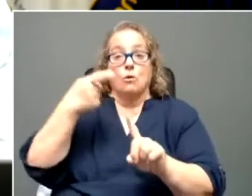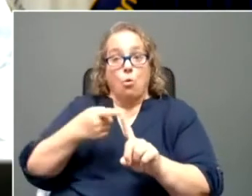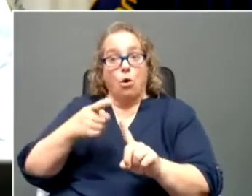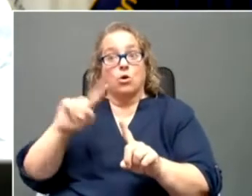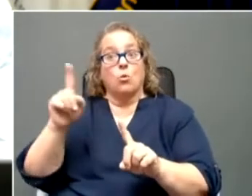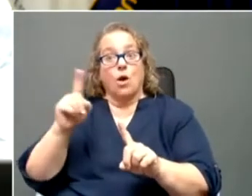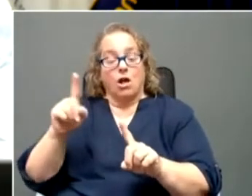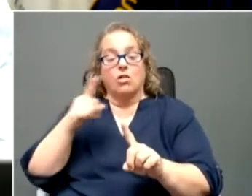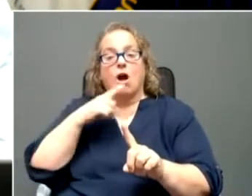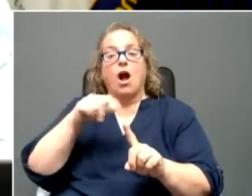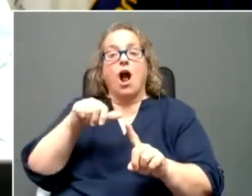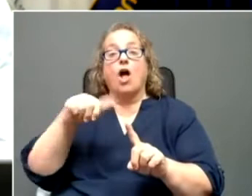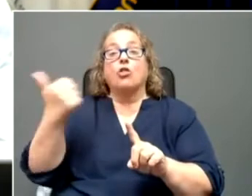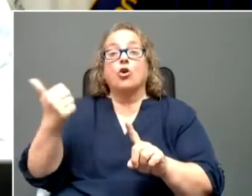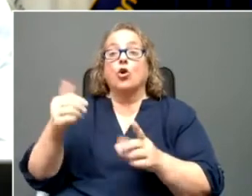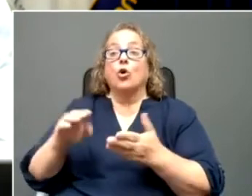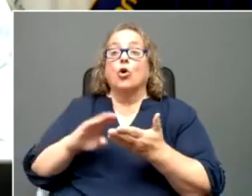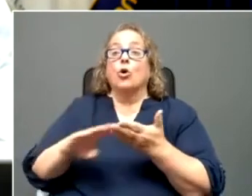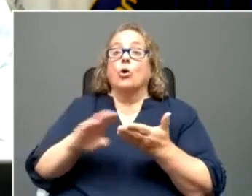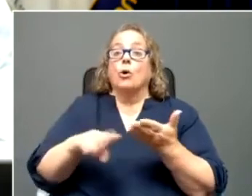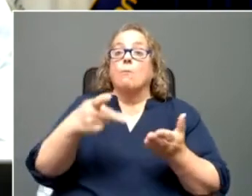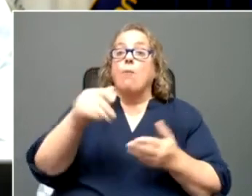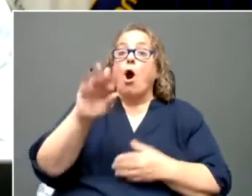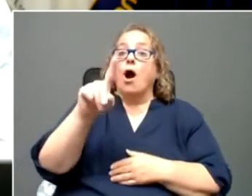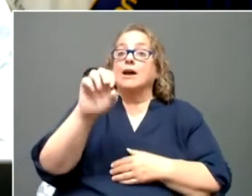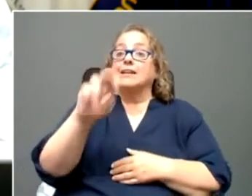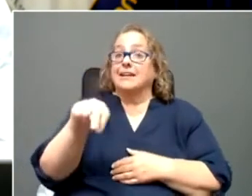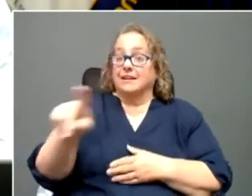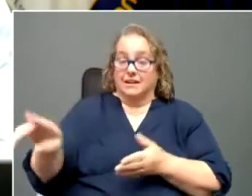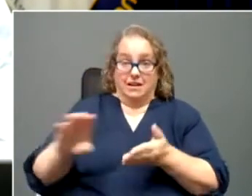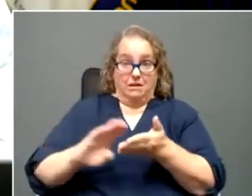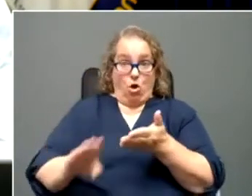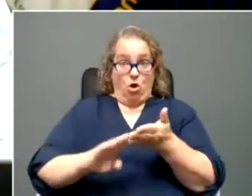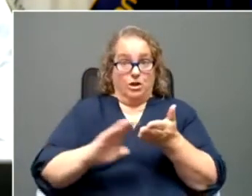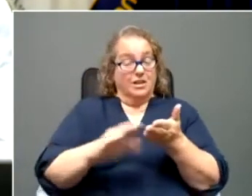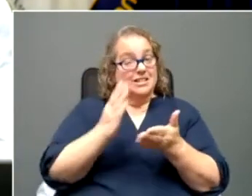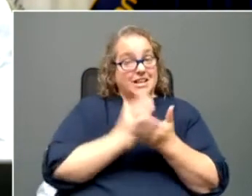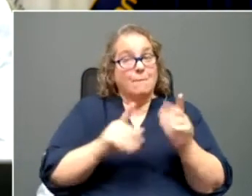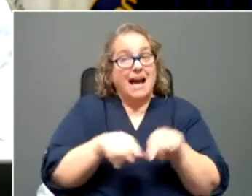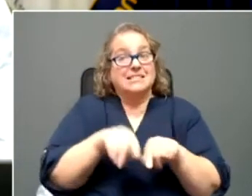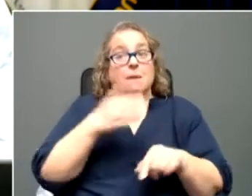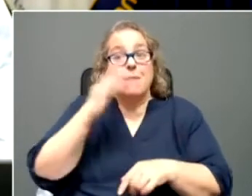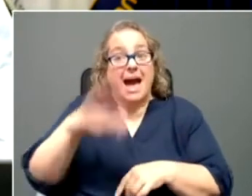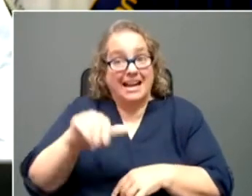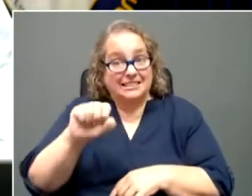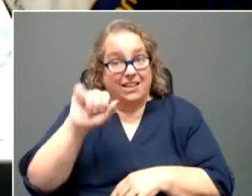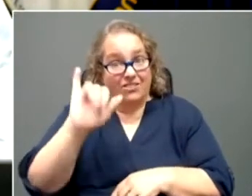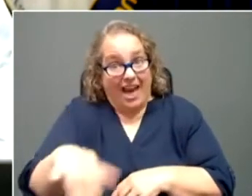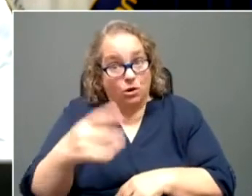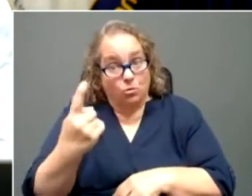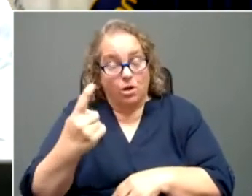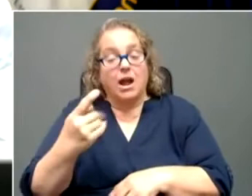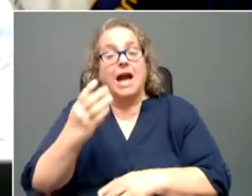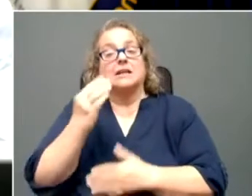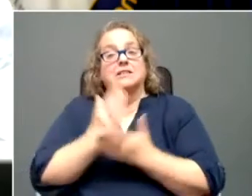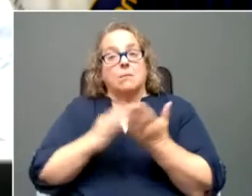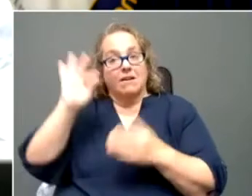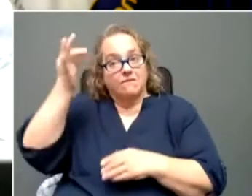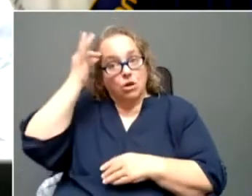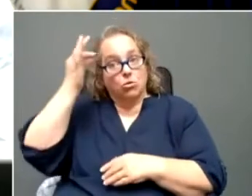pardons out there that were as bad as this one and that there are federal charges that are available. Keep it up.